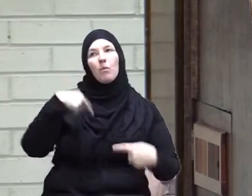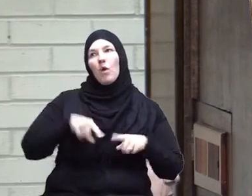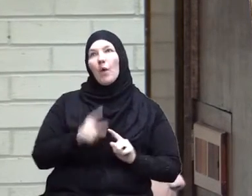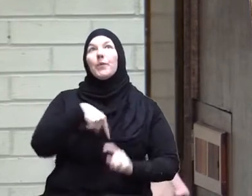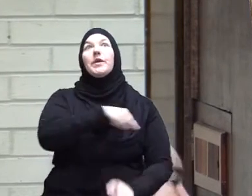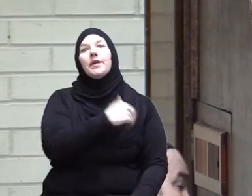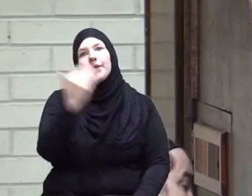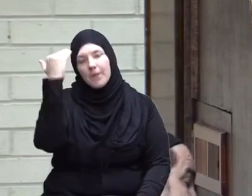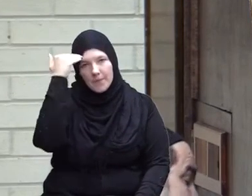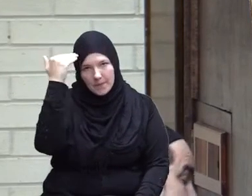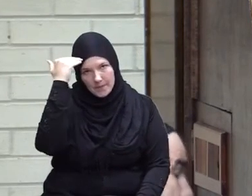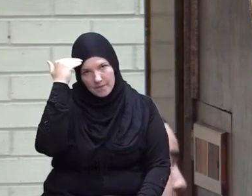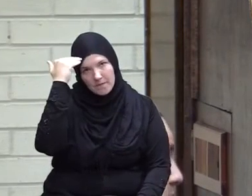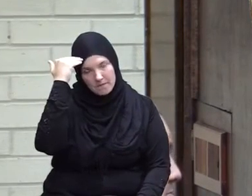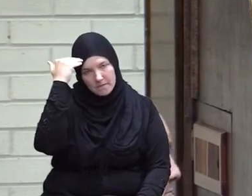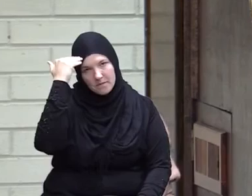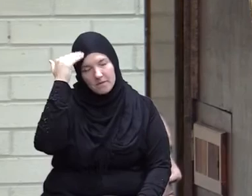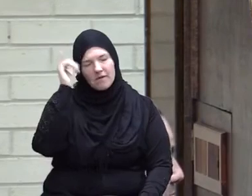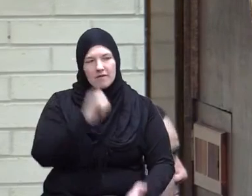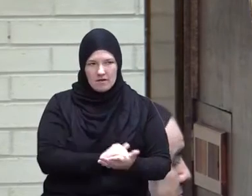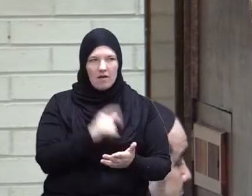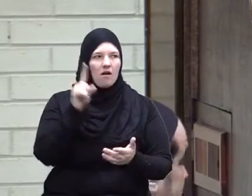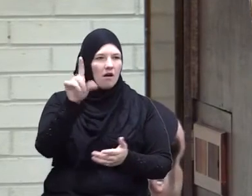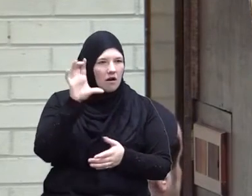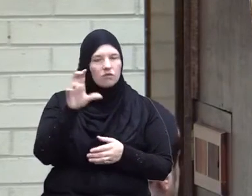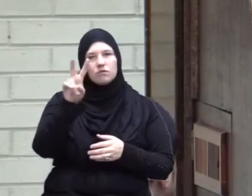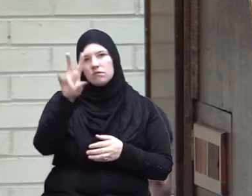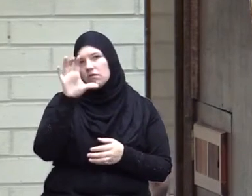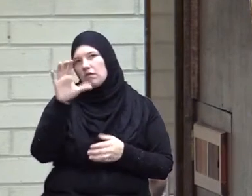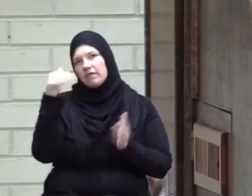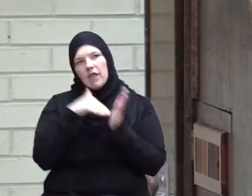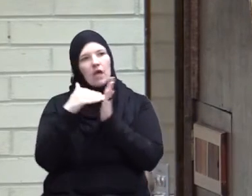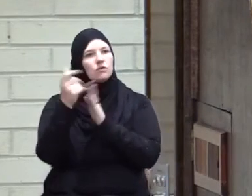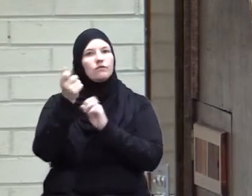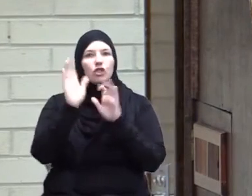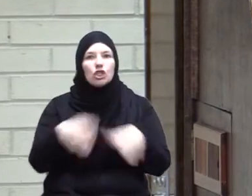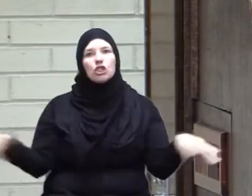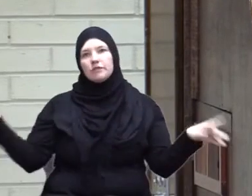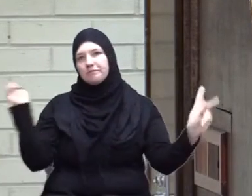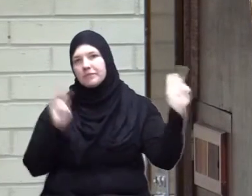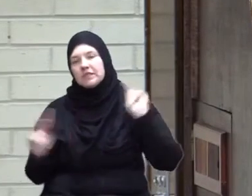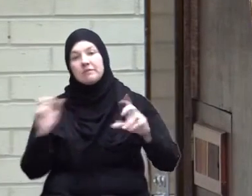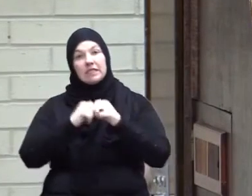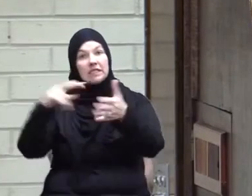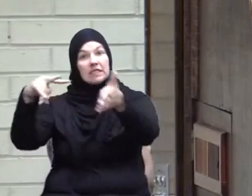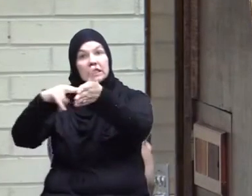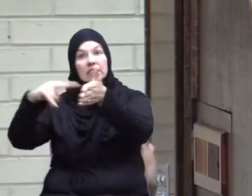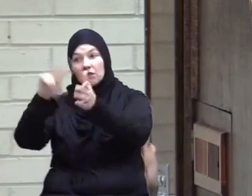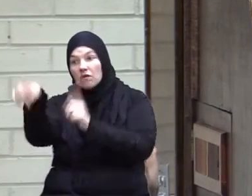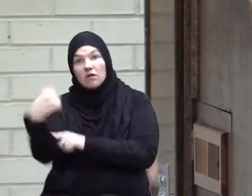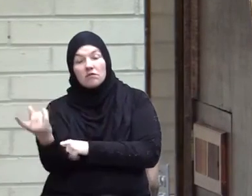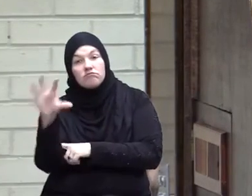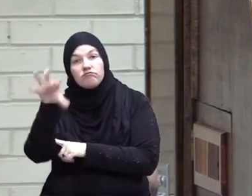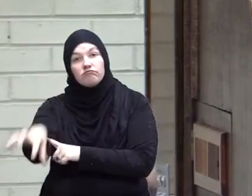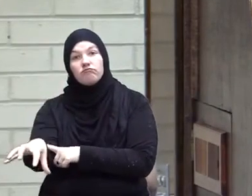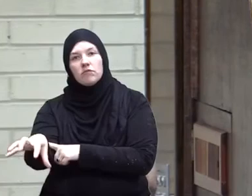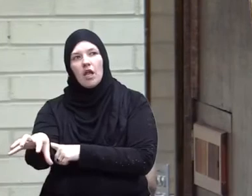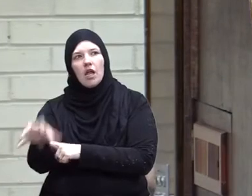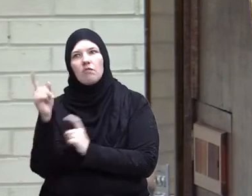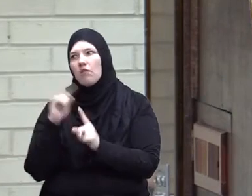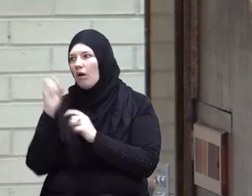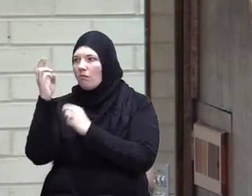while we know that hundreds of thousands of children in Syria alone